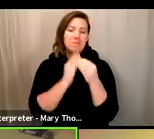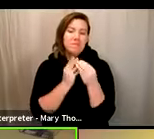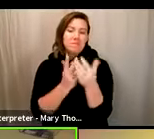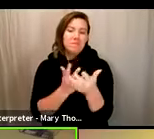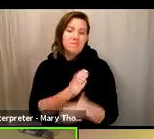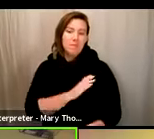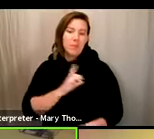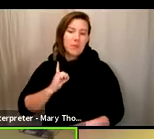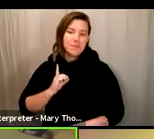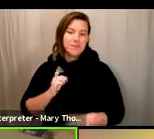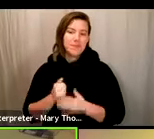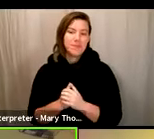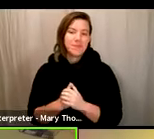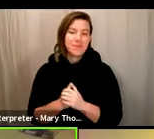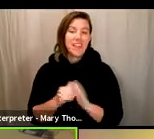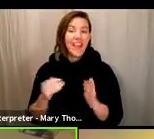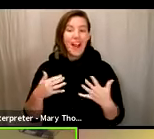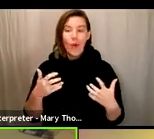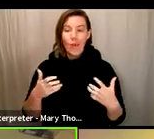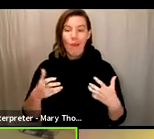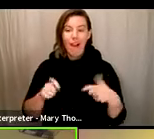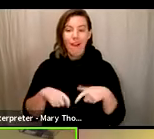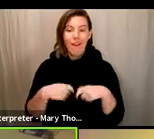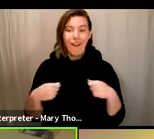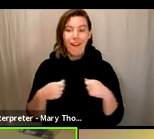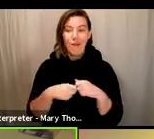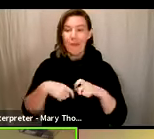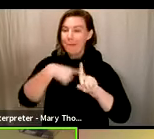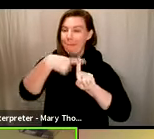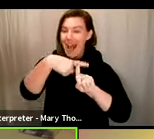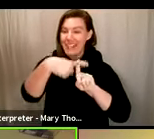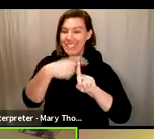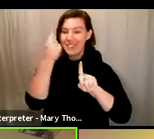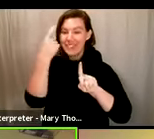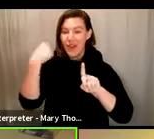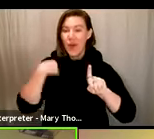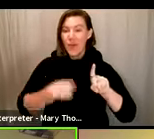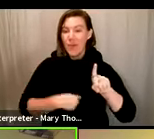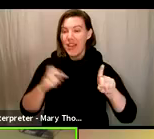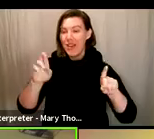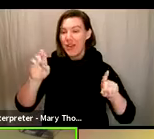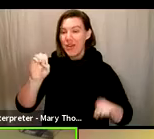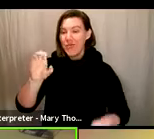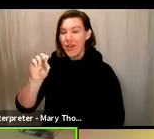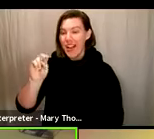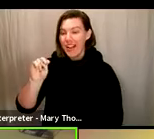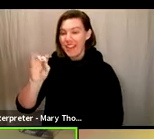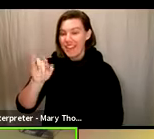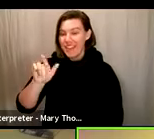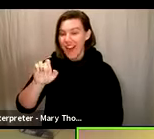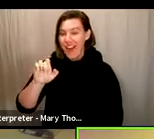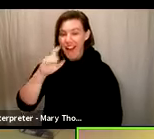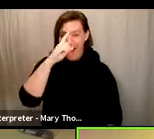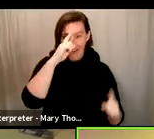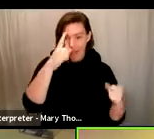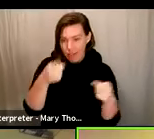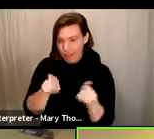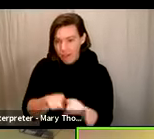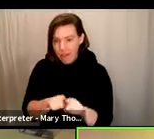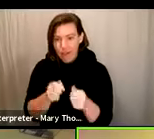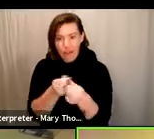And I wanted to end on a very positive note. We reconciled with zero discrepancies. Super congratulations.